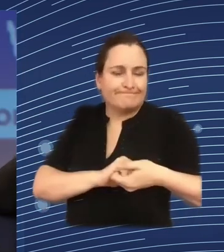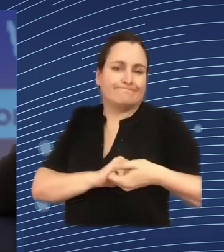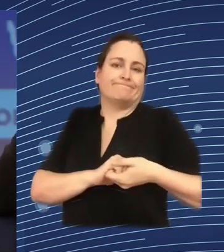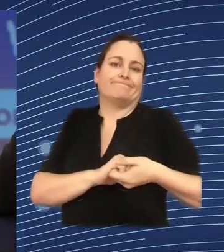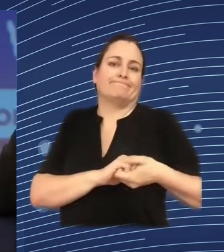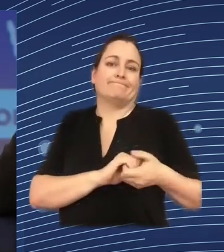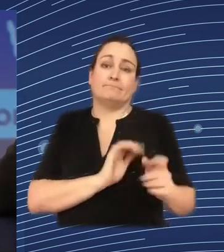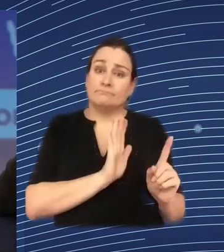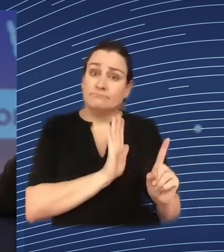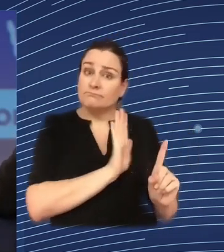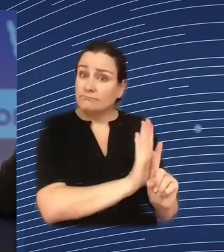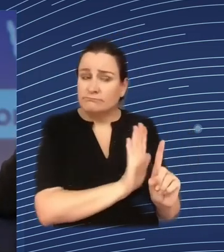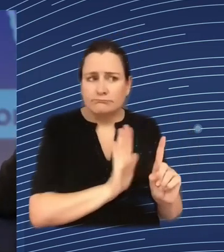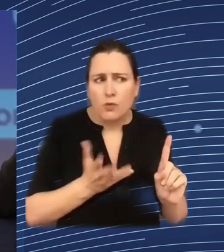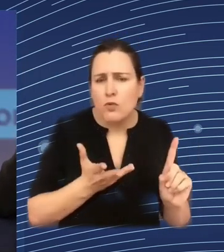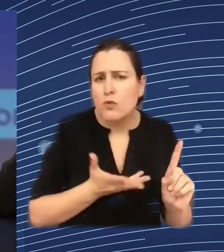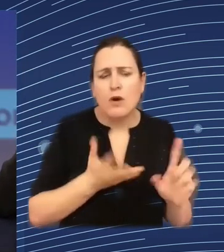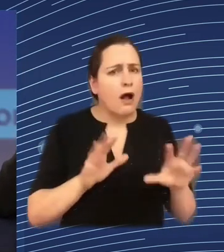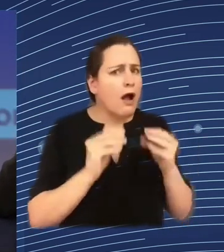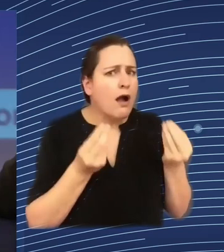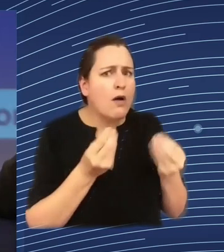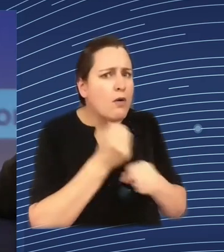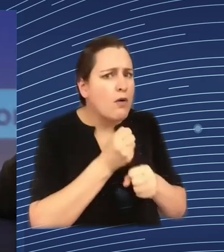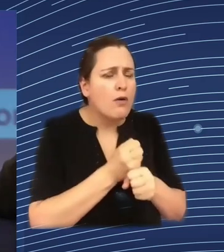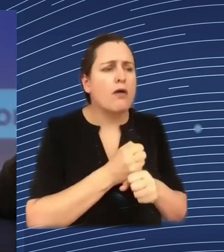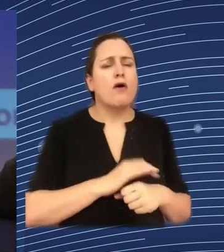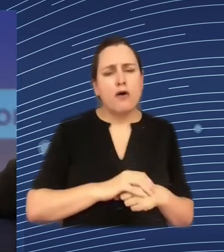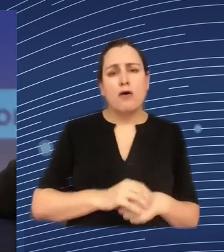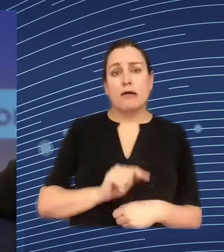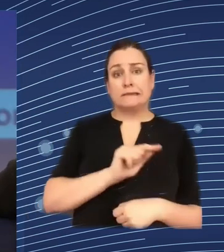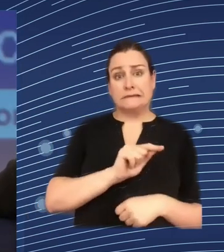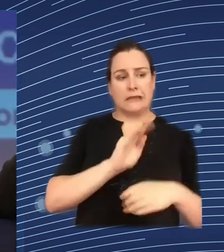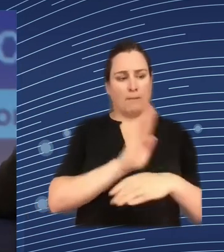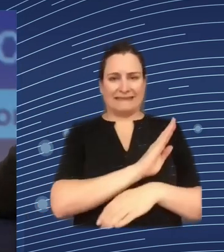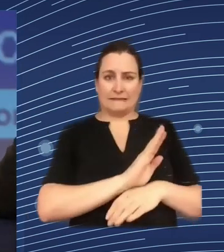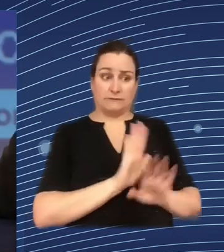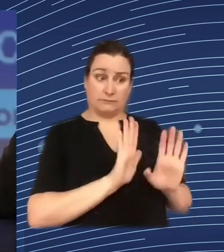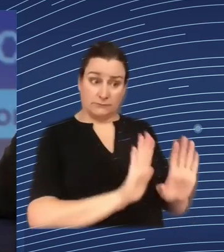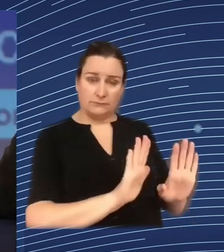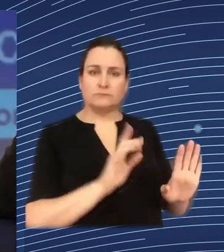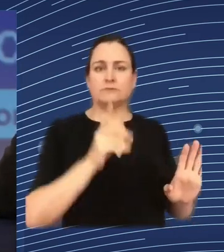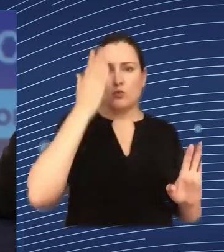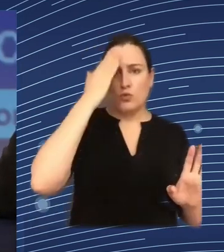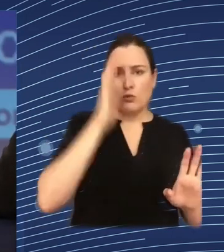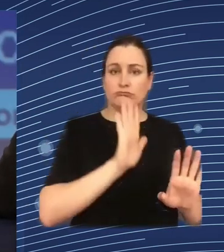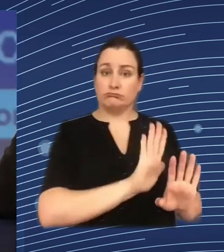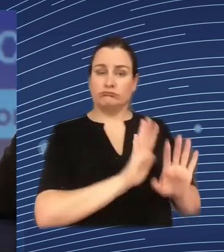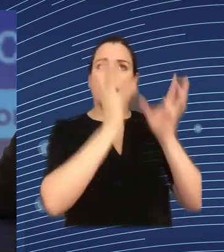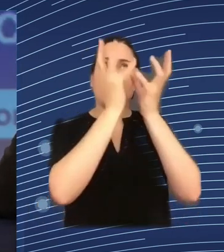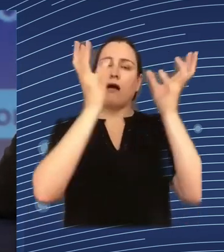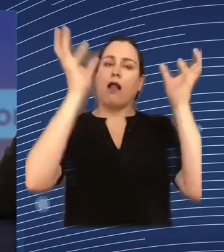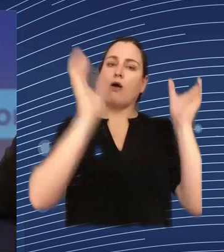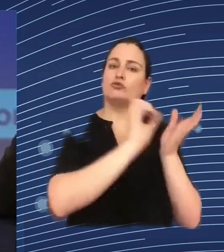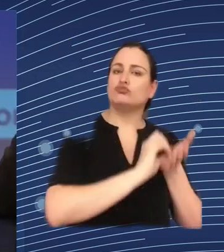for cloud technologies are you building these legislations into your technology how can we be confident that you're doing it in the right way